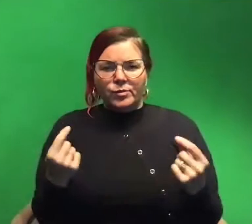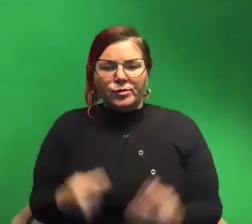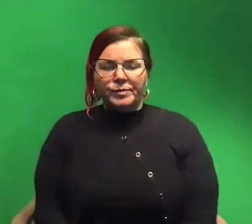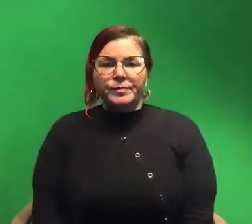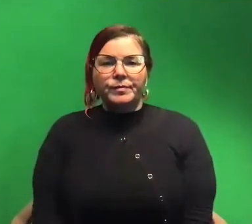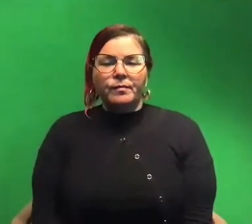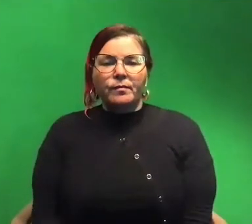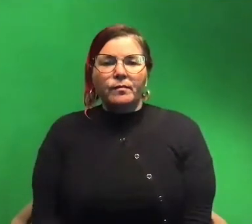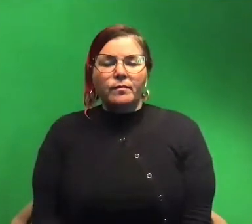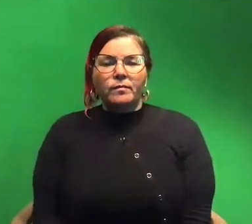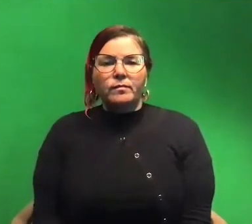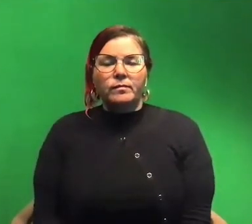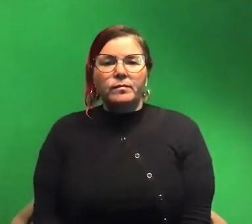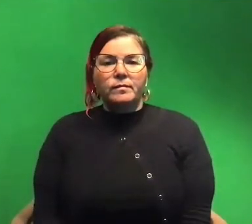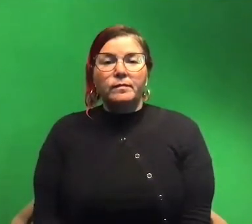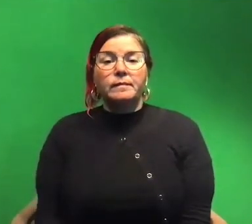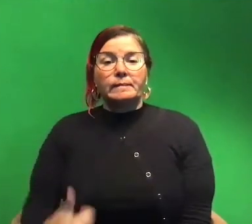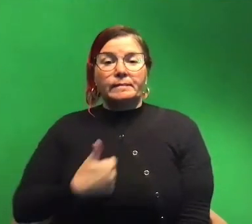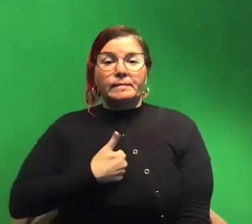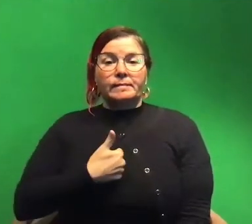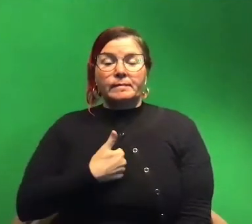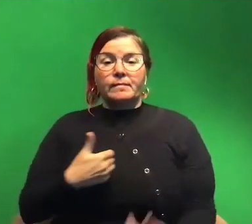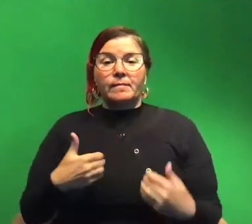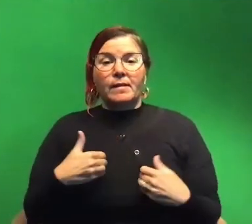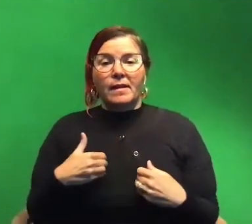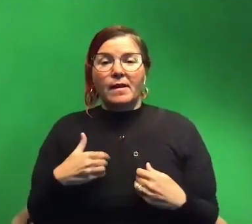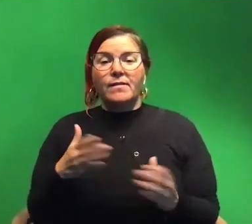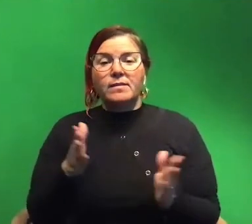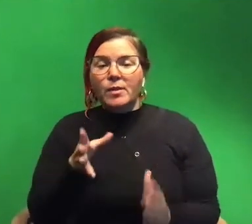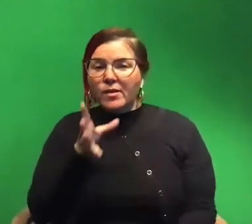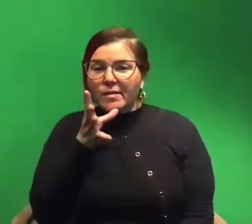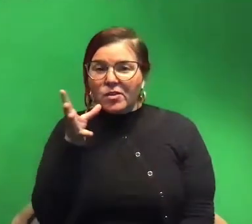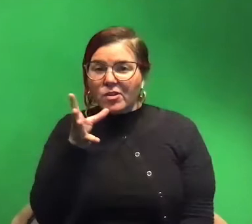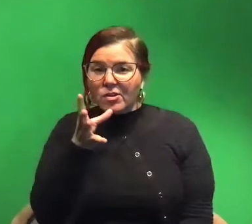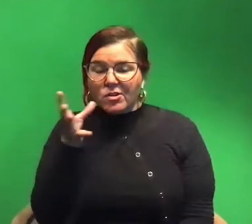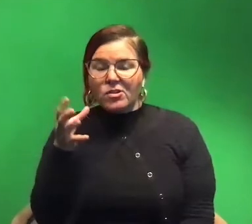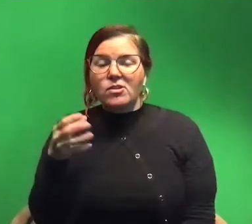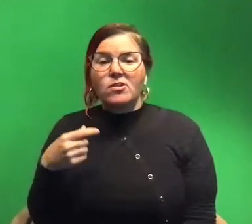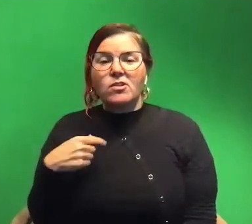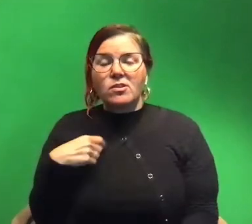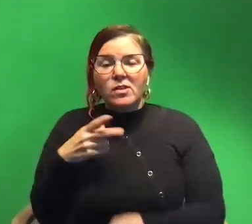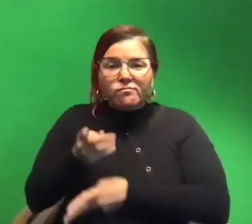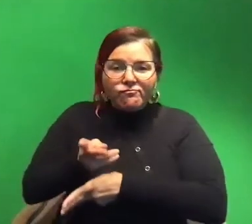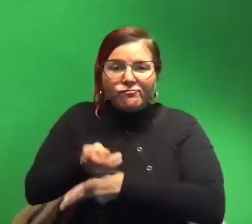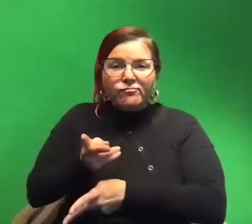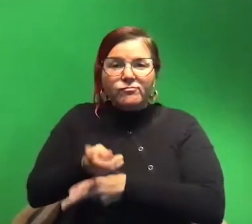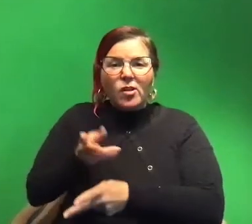so I actually have a little farm that I have on the side you know as a side